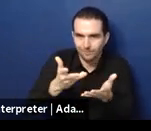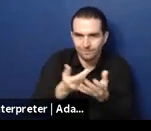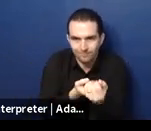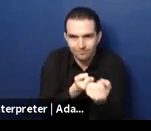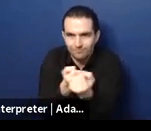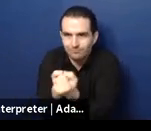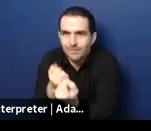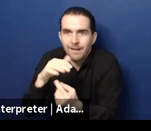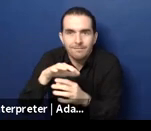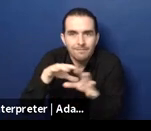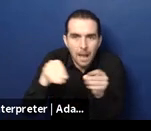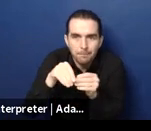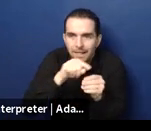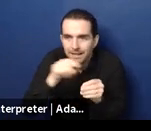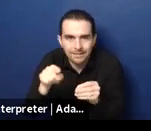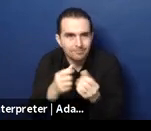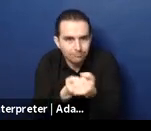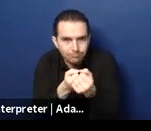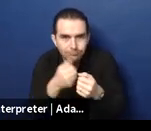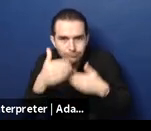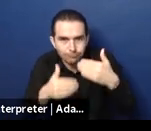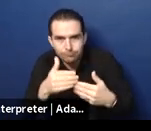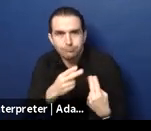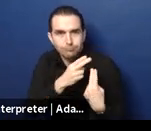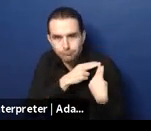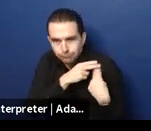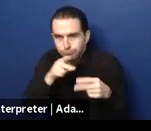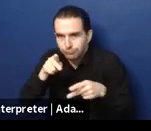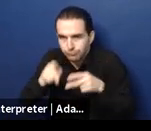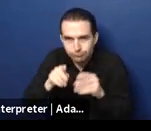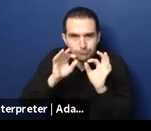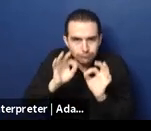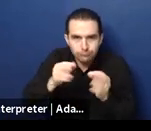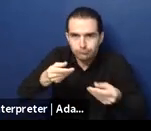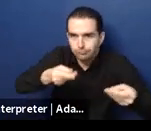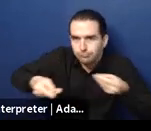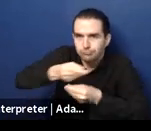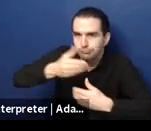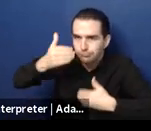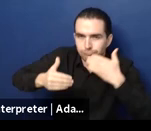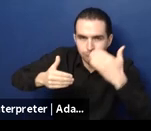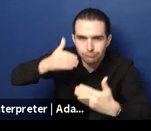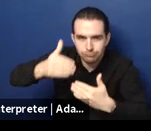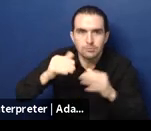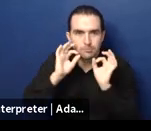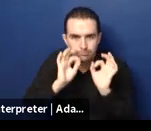Georgia, there is a package of services provided at national level. There are also,